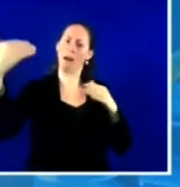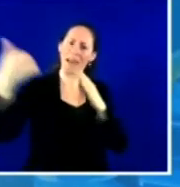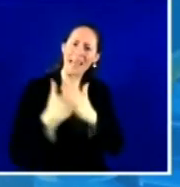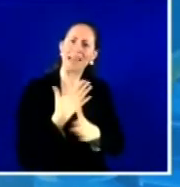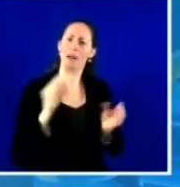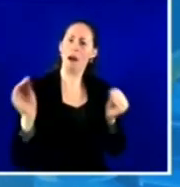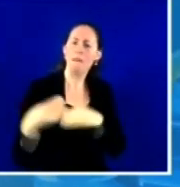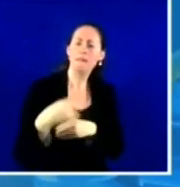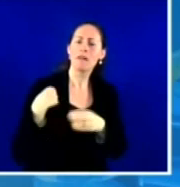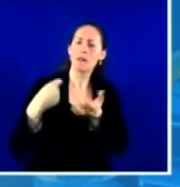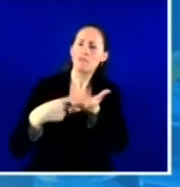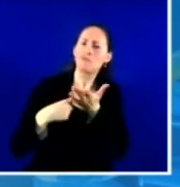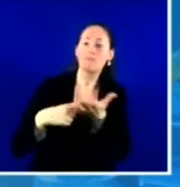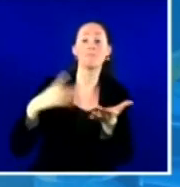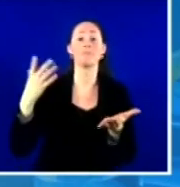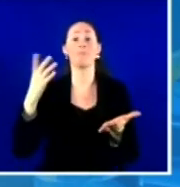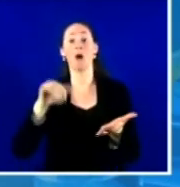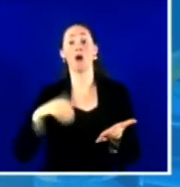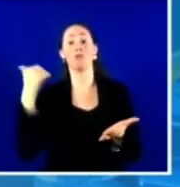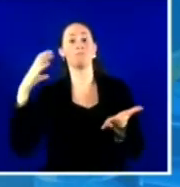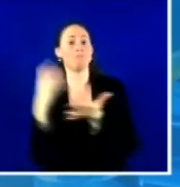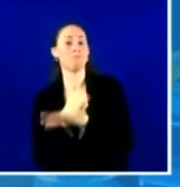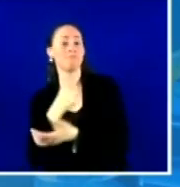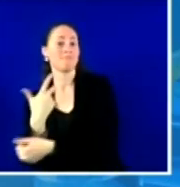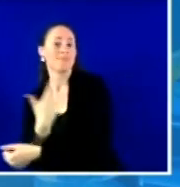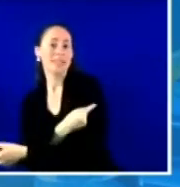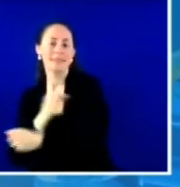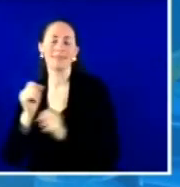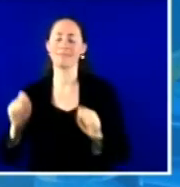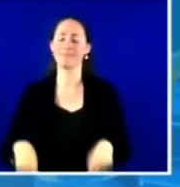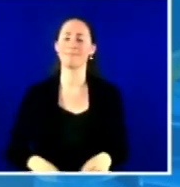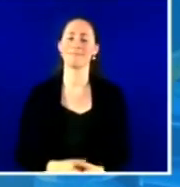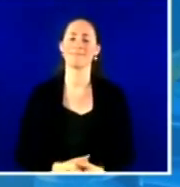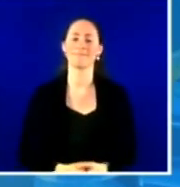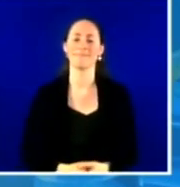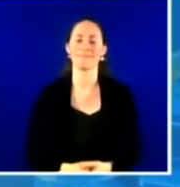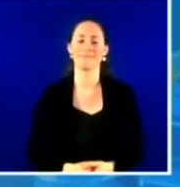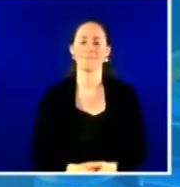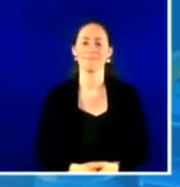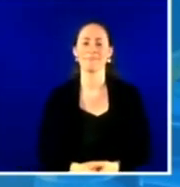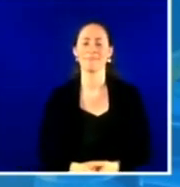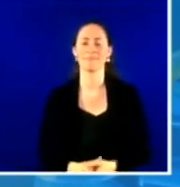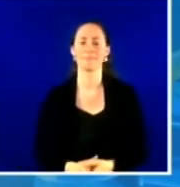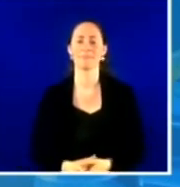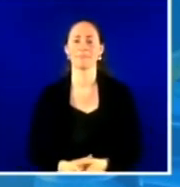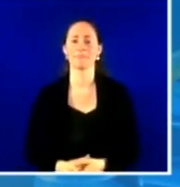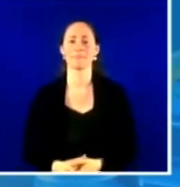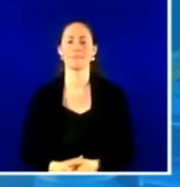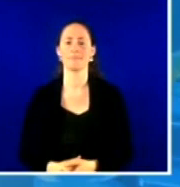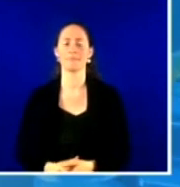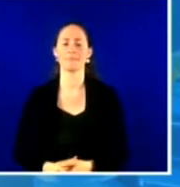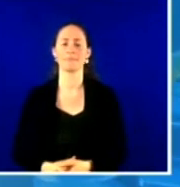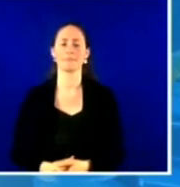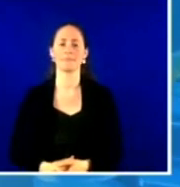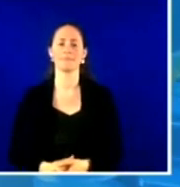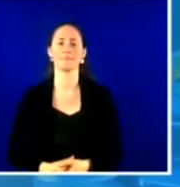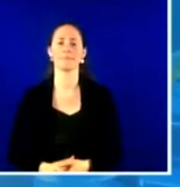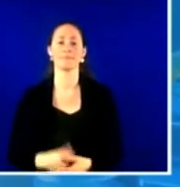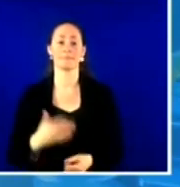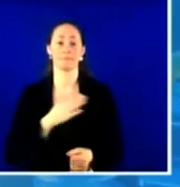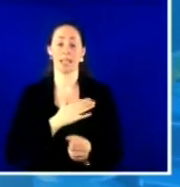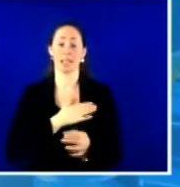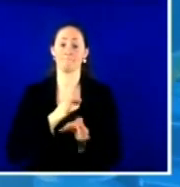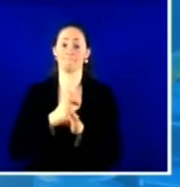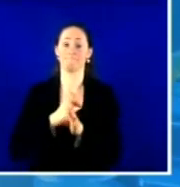Um, some of the things I'd love to highlight, uh, and the work, our work at Children's National, actually a really, um, terrific partnership that we had